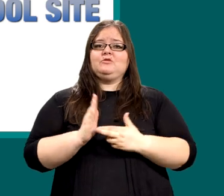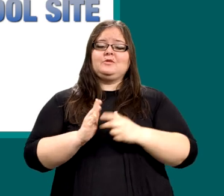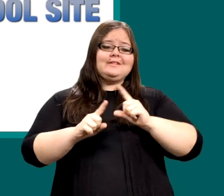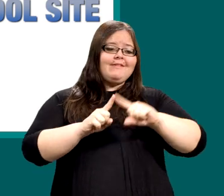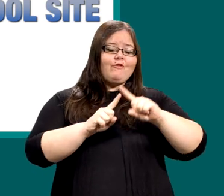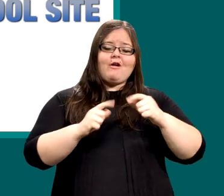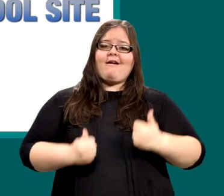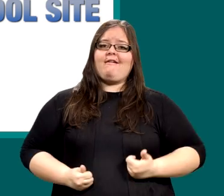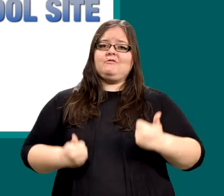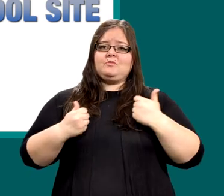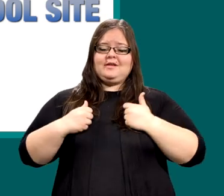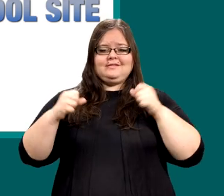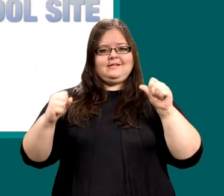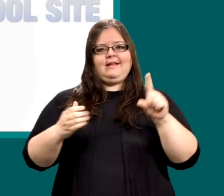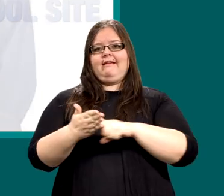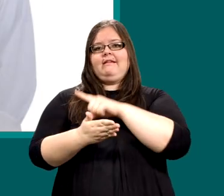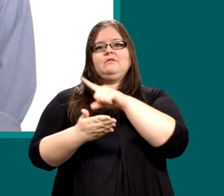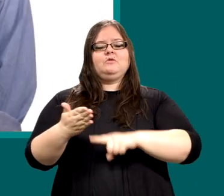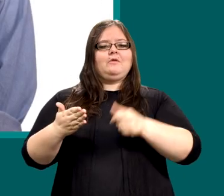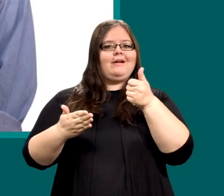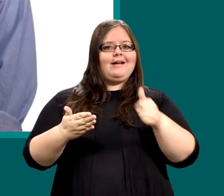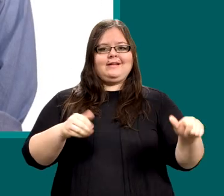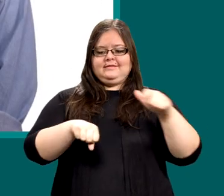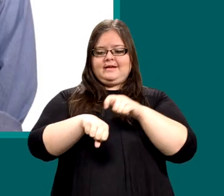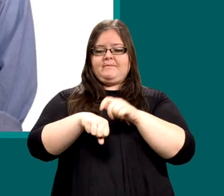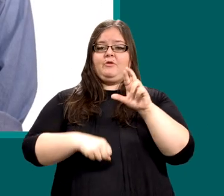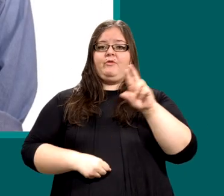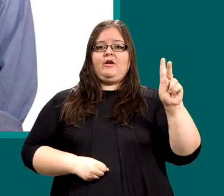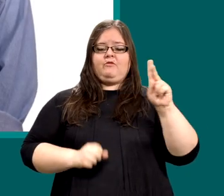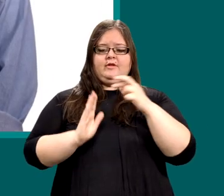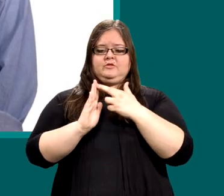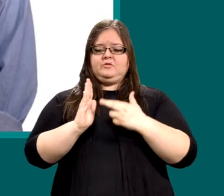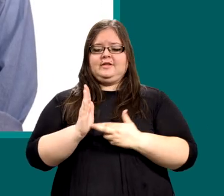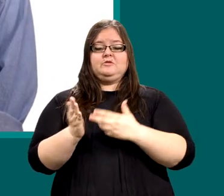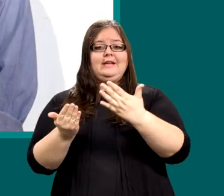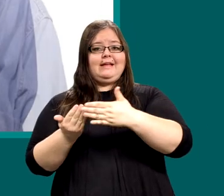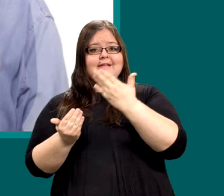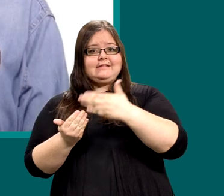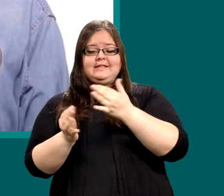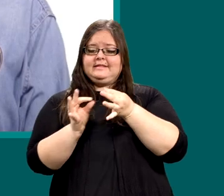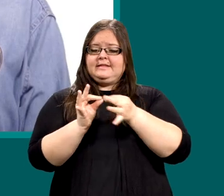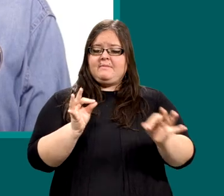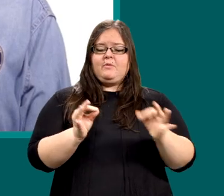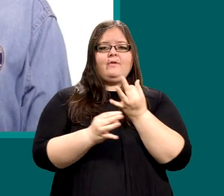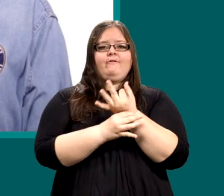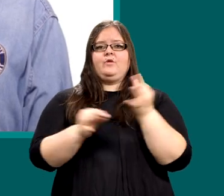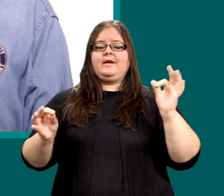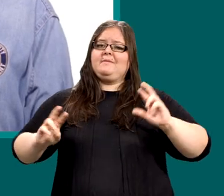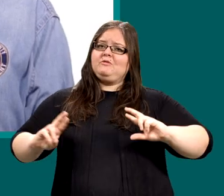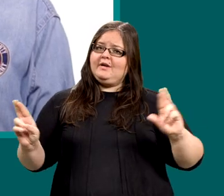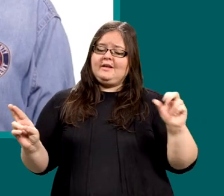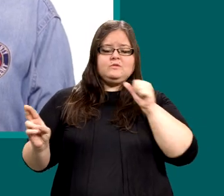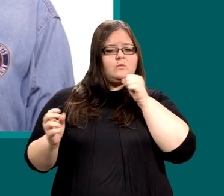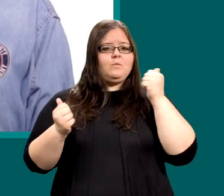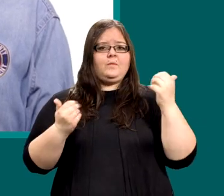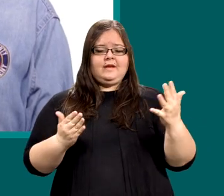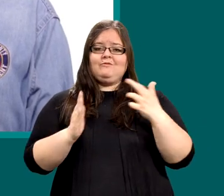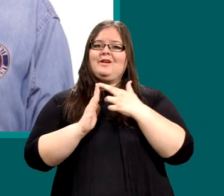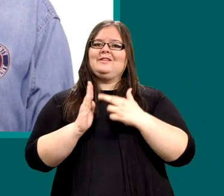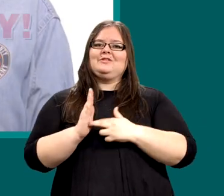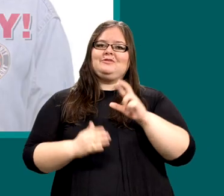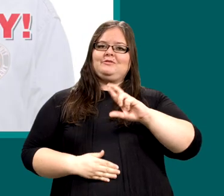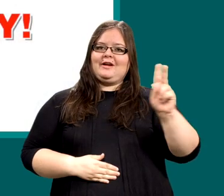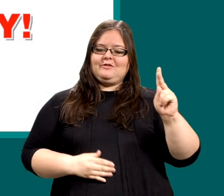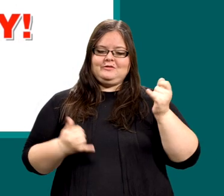address and you can opt out at any time. Ready Kern registration is simple and free. Be ready, don't wait. Register for